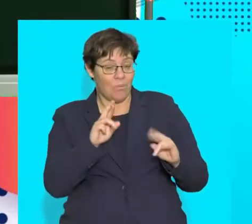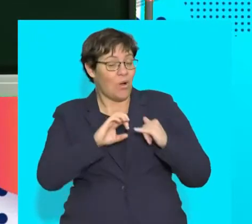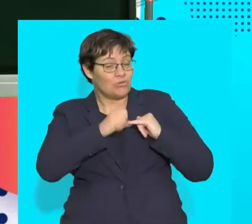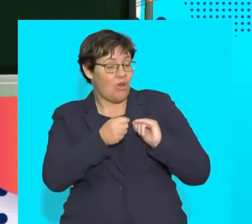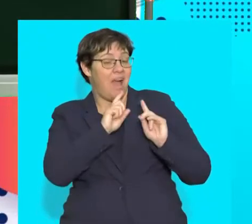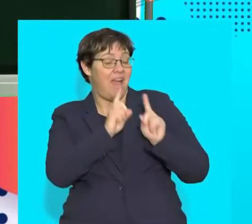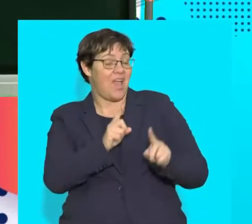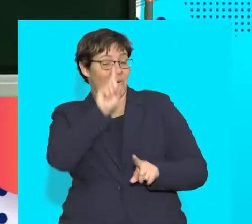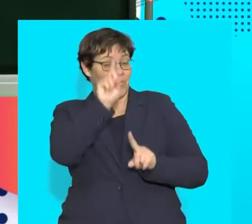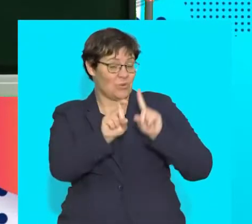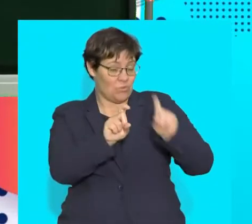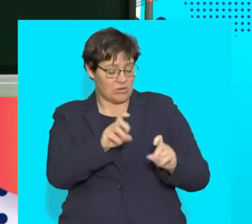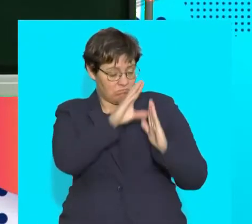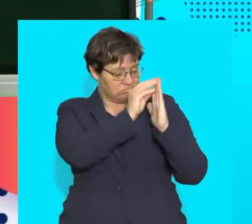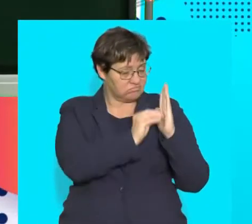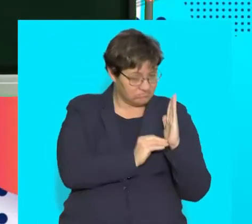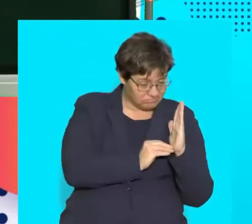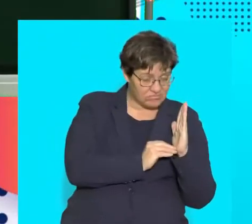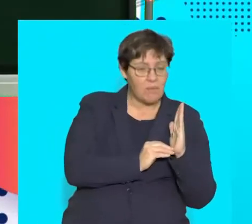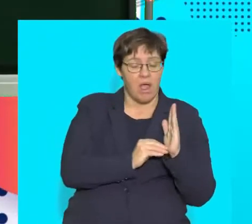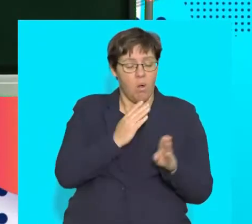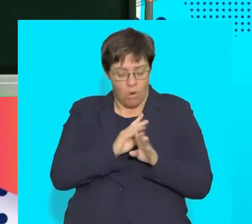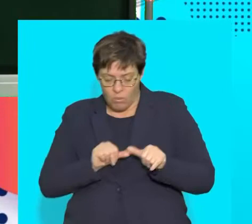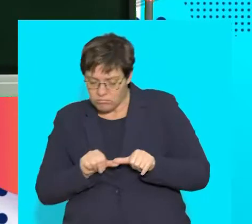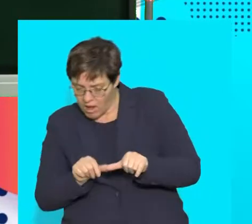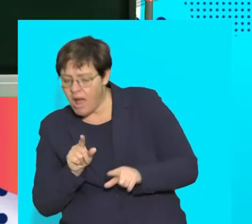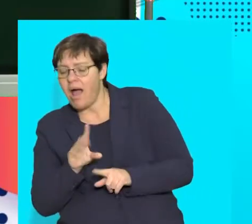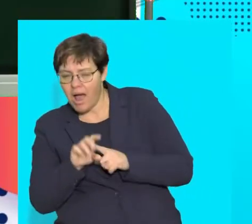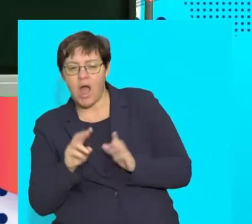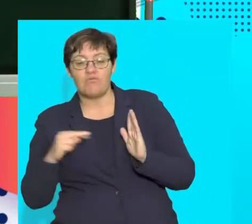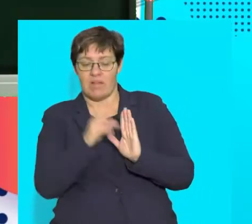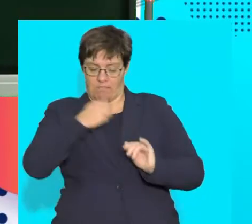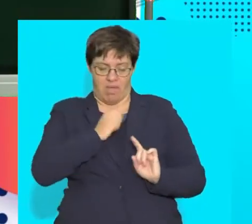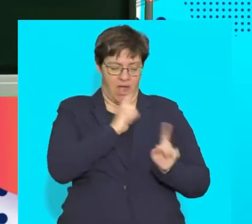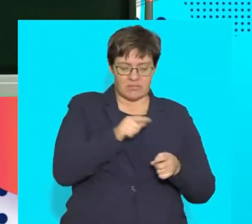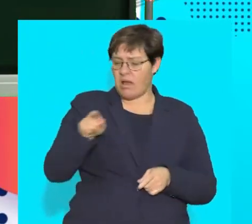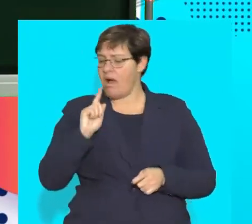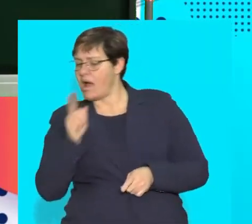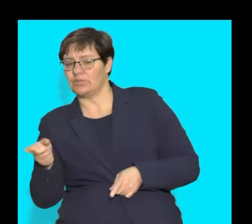write them down as we work through and reflect on your answers. Let's get straight into that.